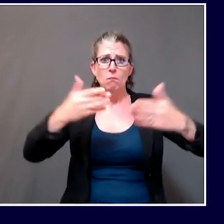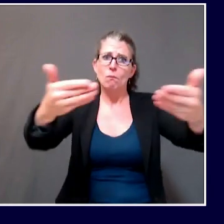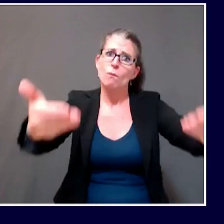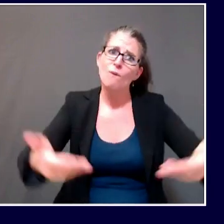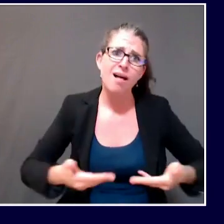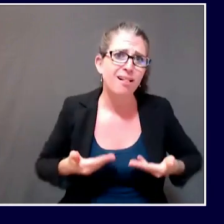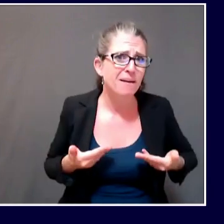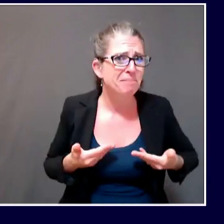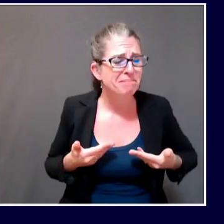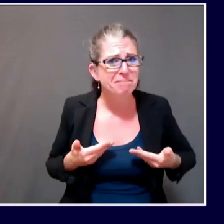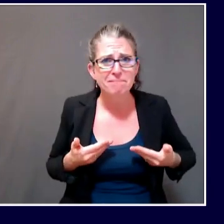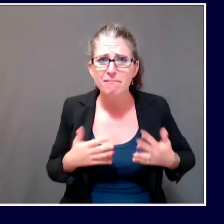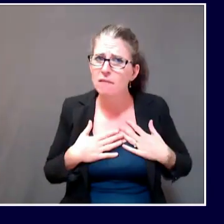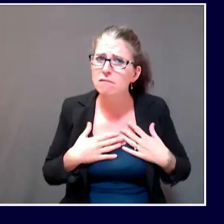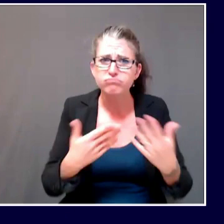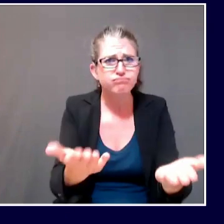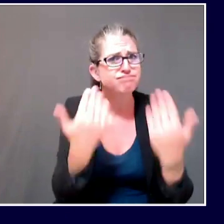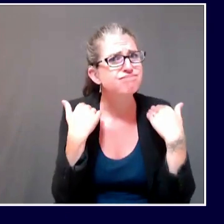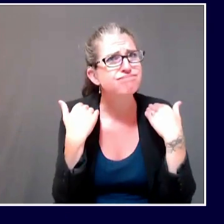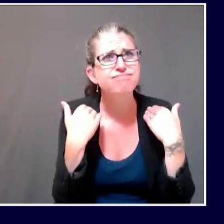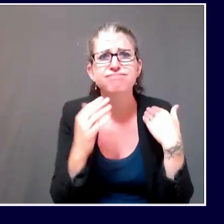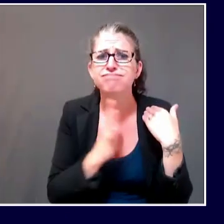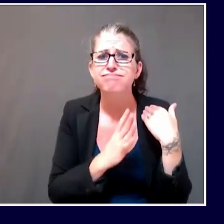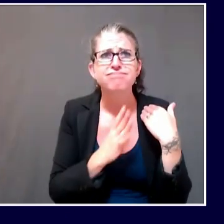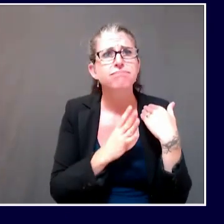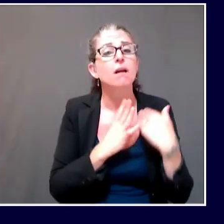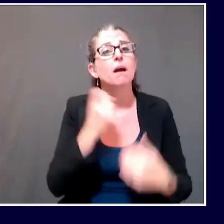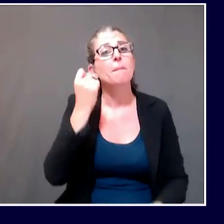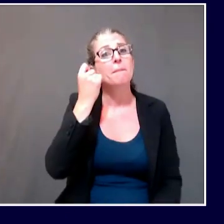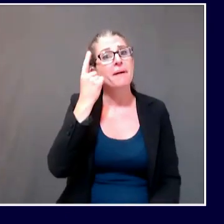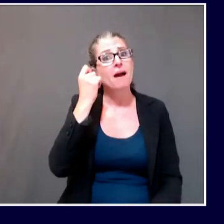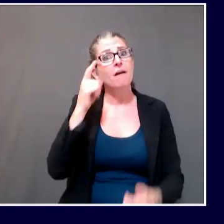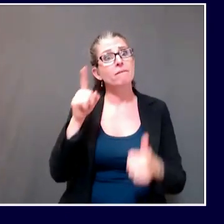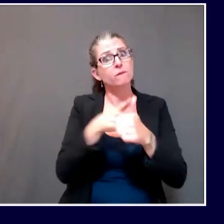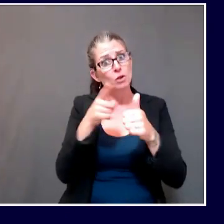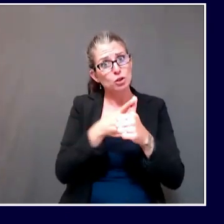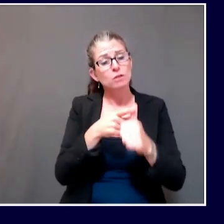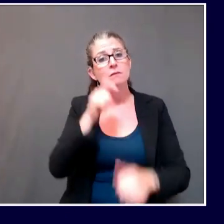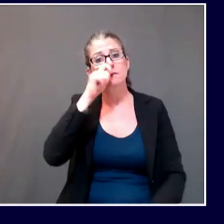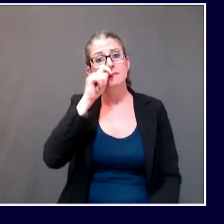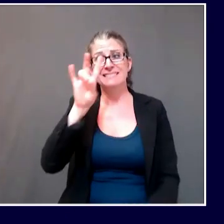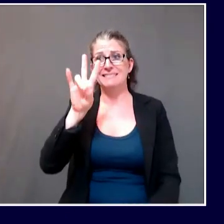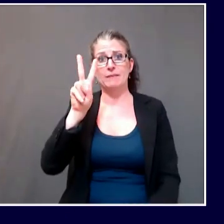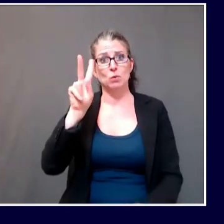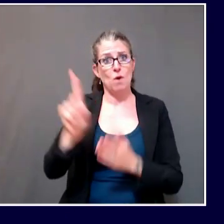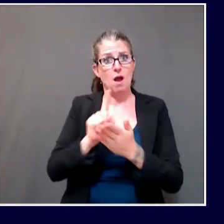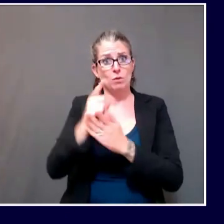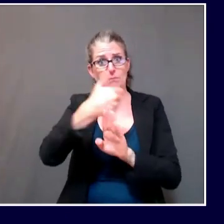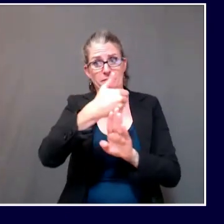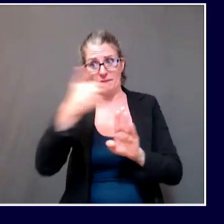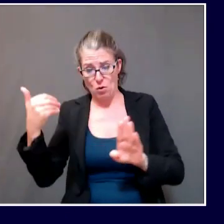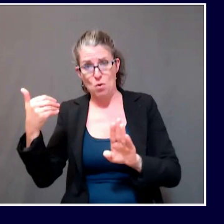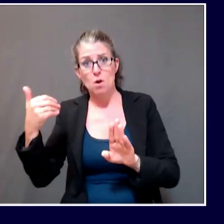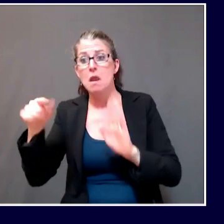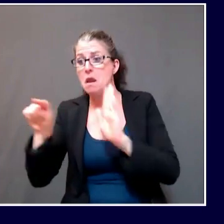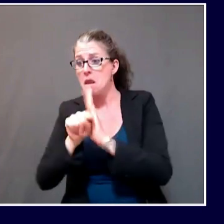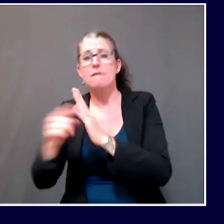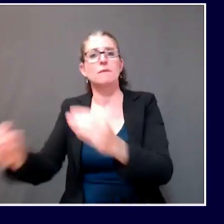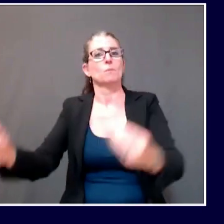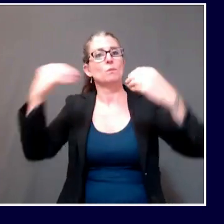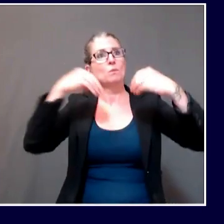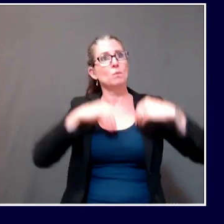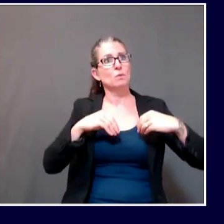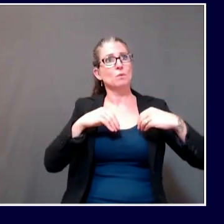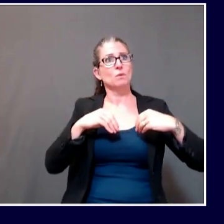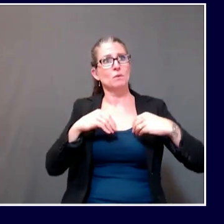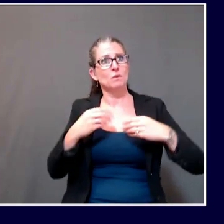We just want them to get tested before they come here. Once they come here, they're welcome to buy property, rent a place to live here, and enroll their kids